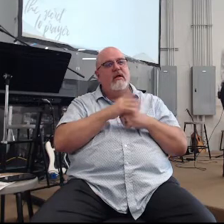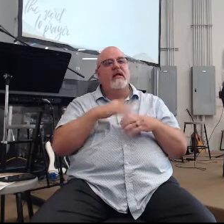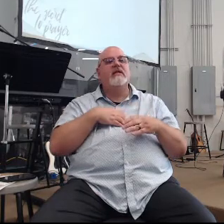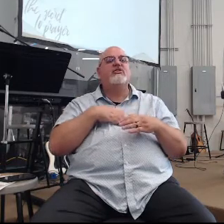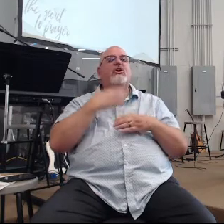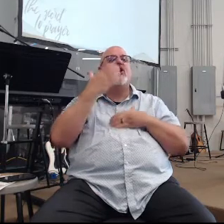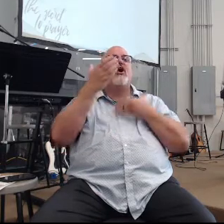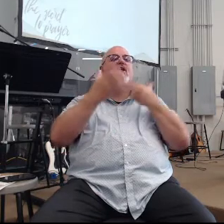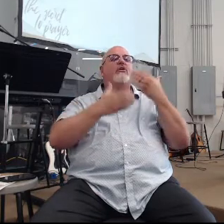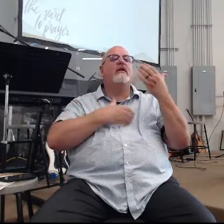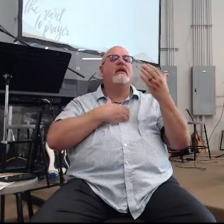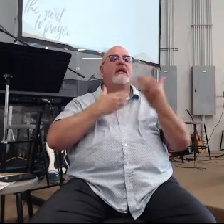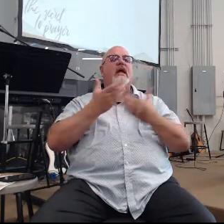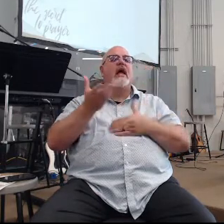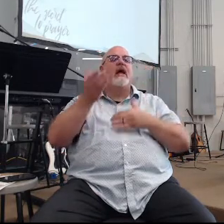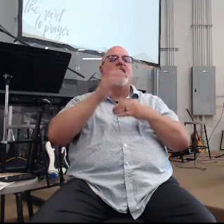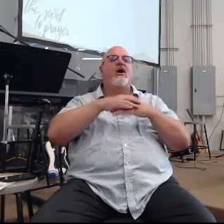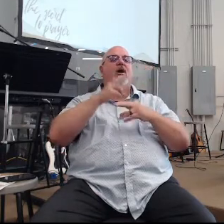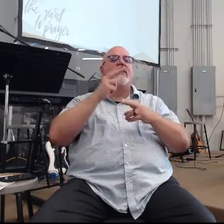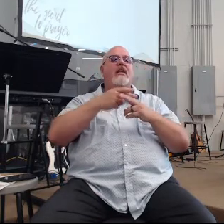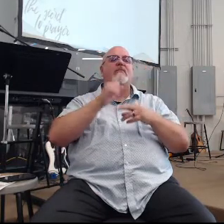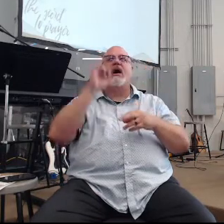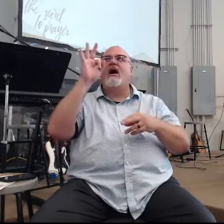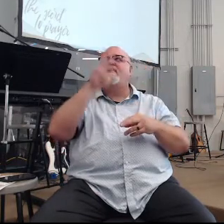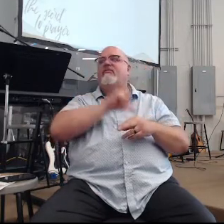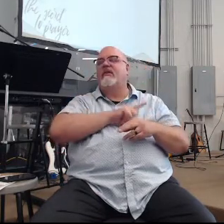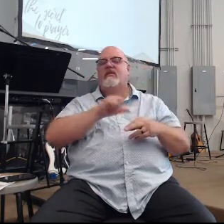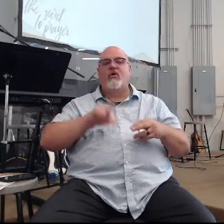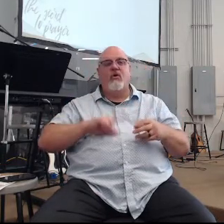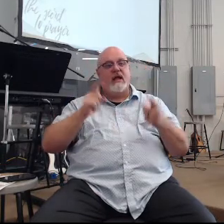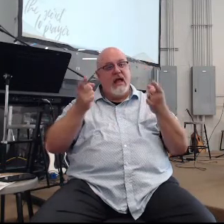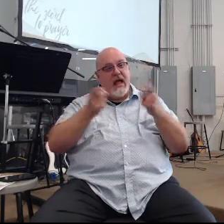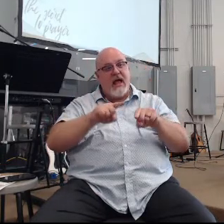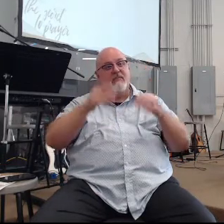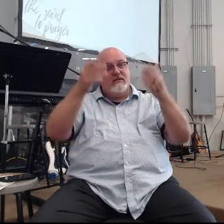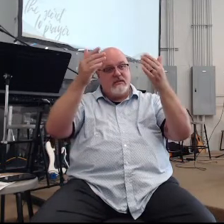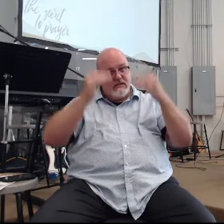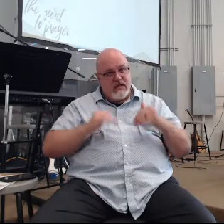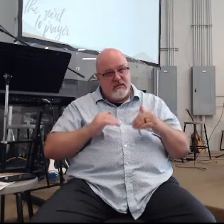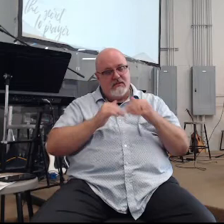calling out on the name of the Lord because look at what happens next